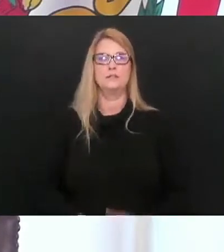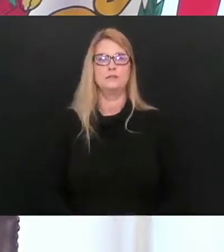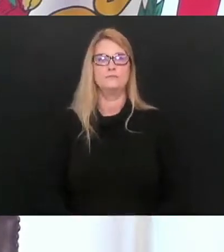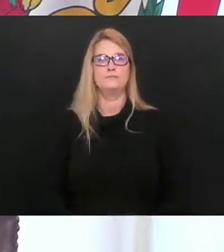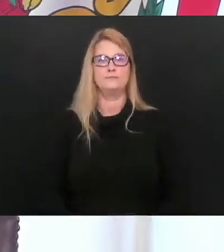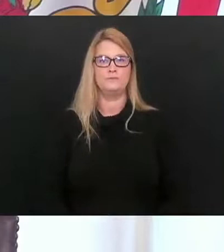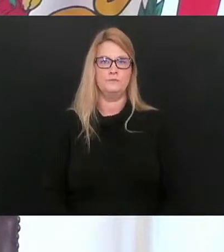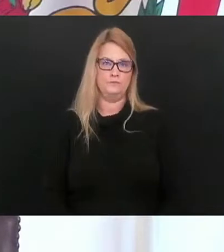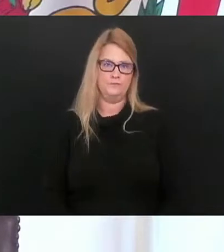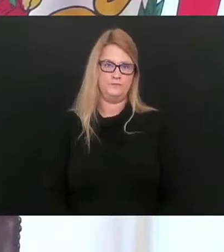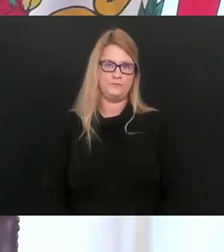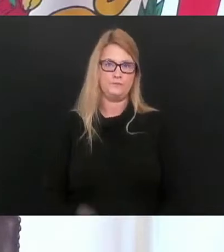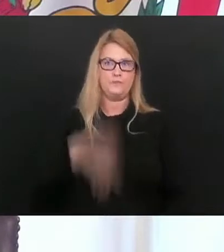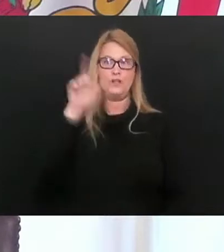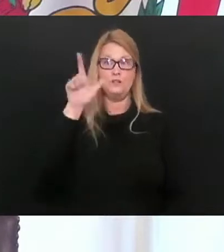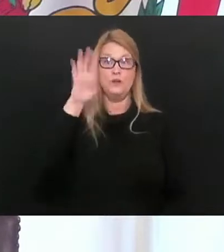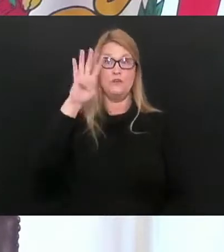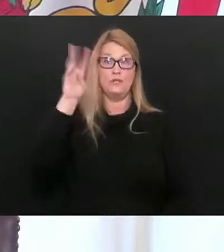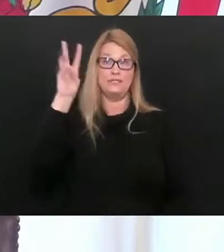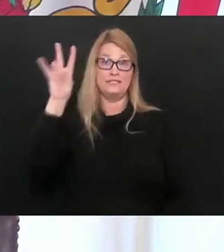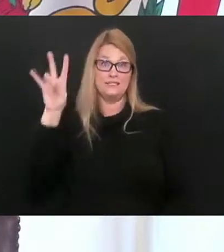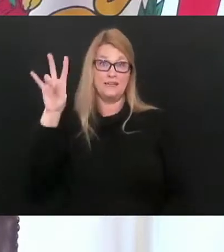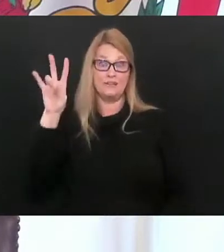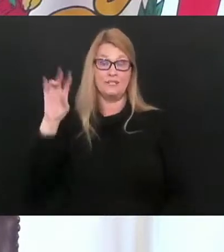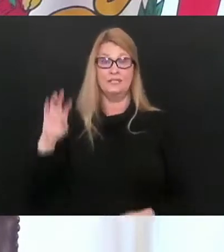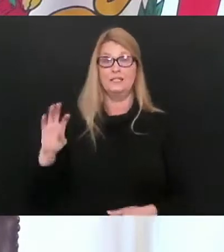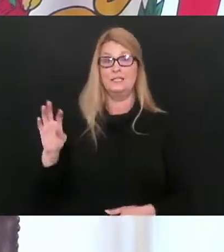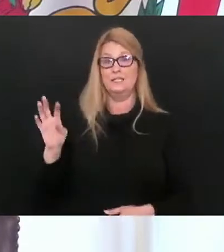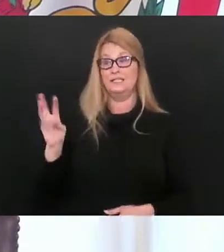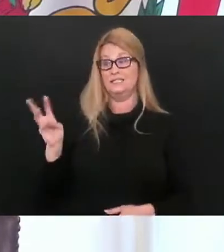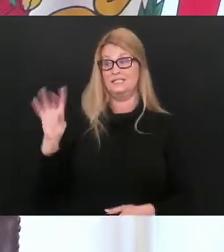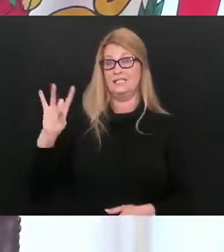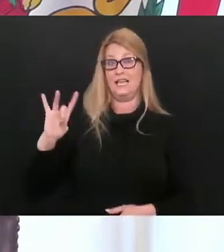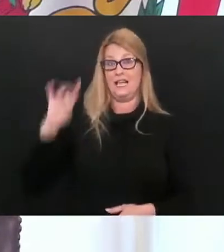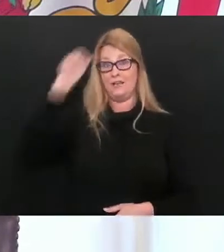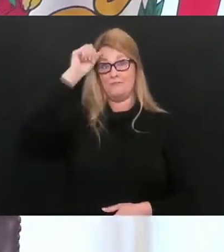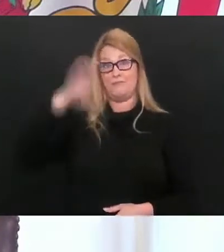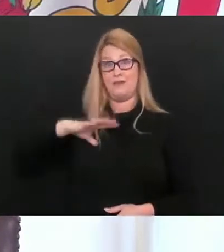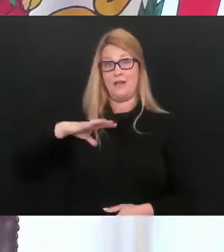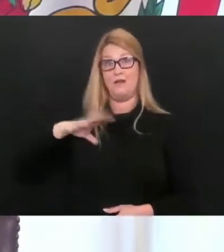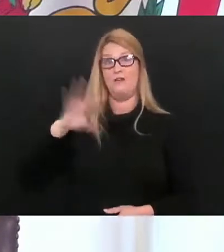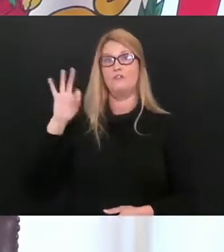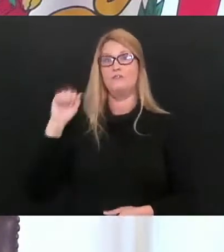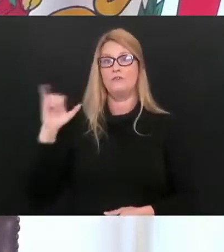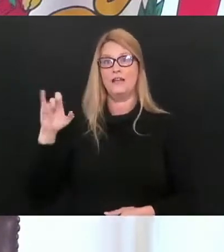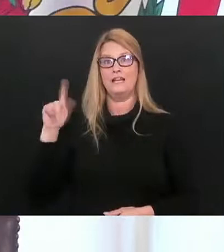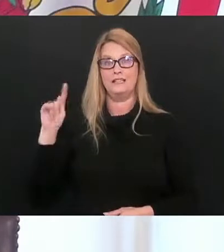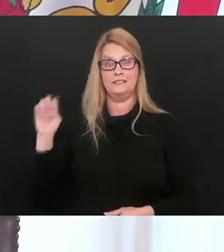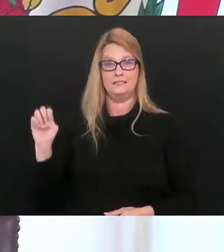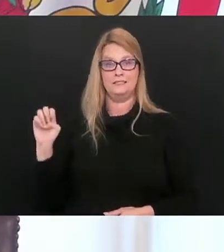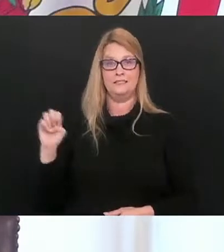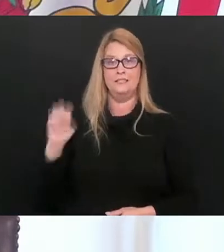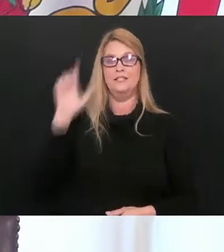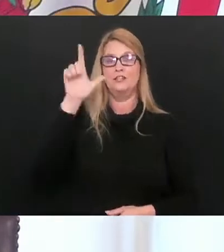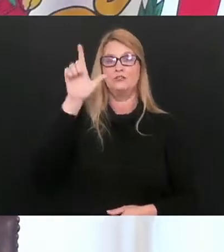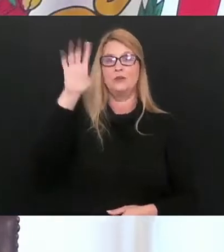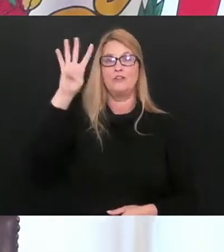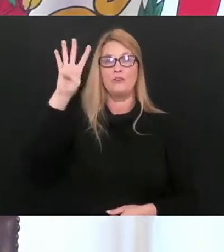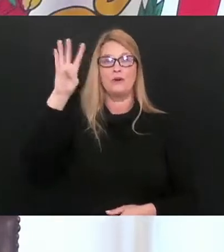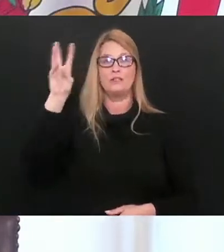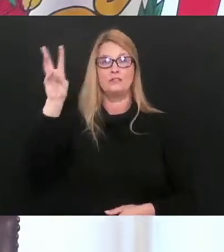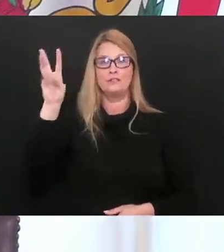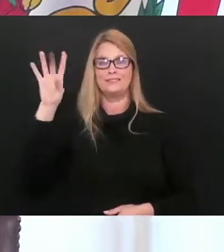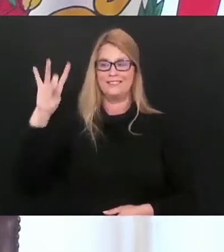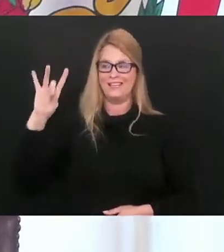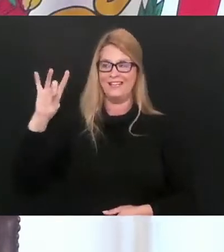Our 2,467th death is a 68-year-old male from Fayette County. Our 2,468th